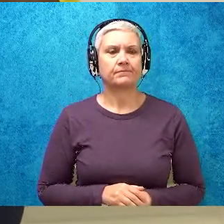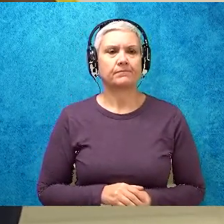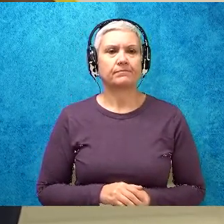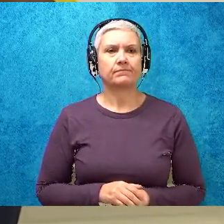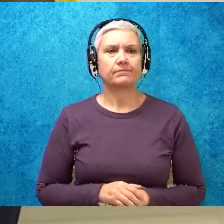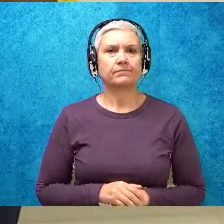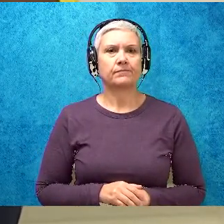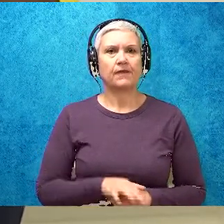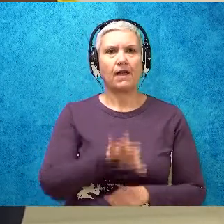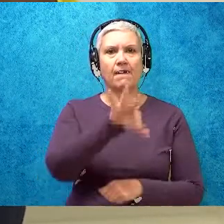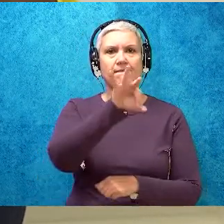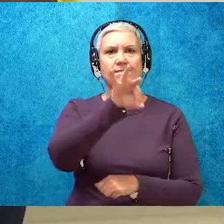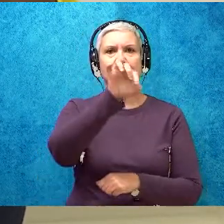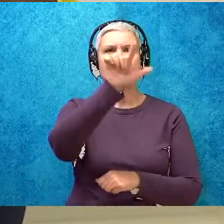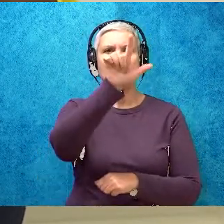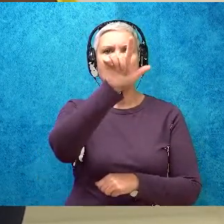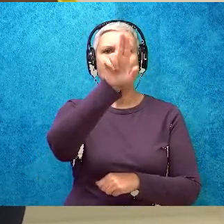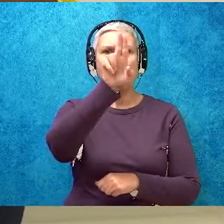Fluke.